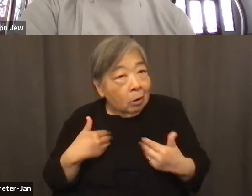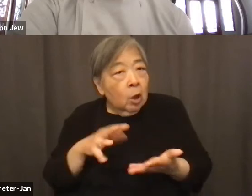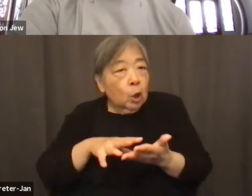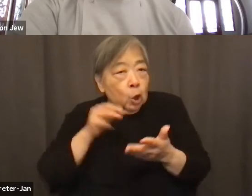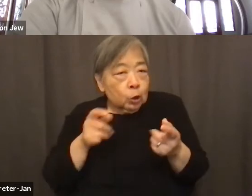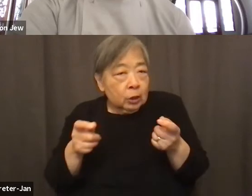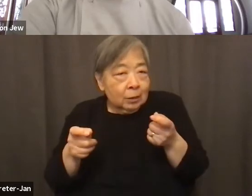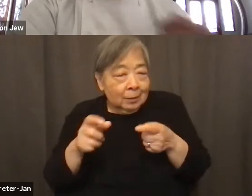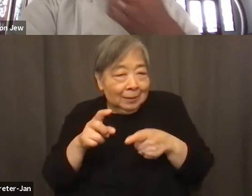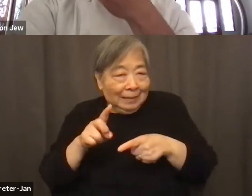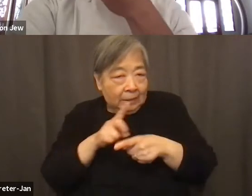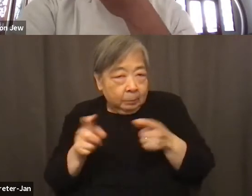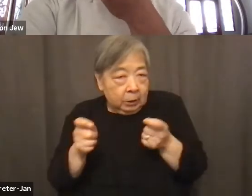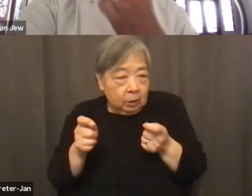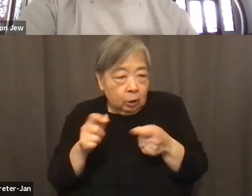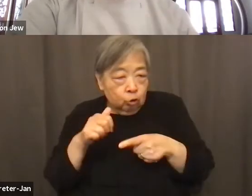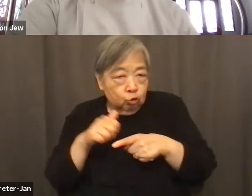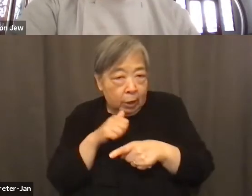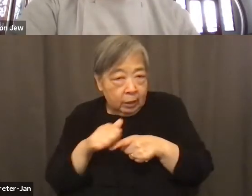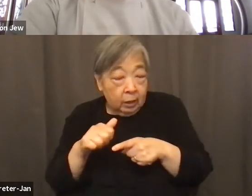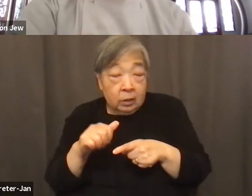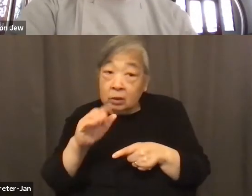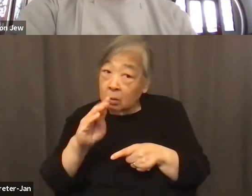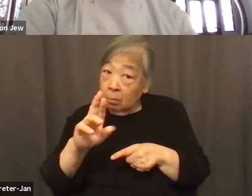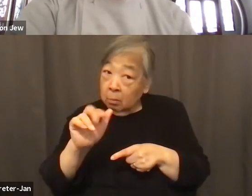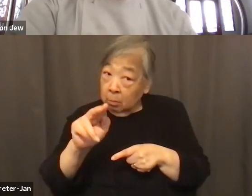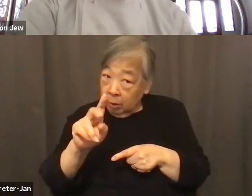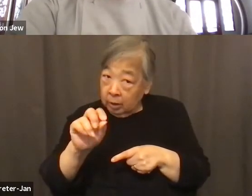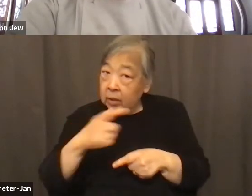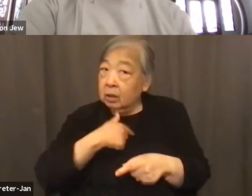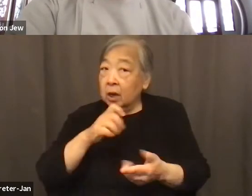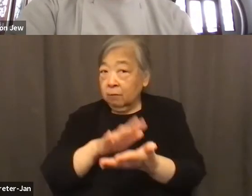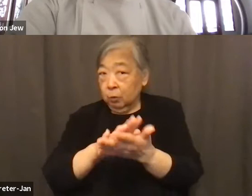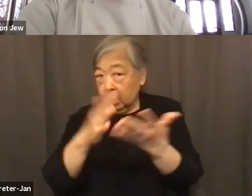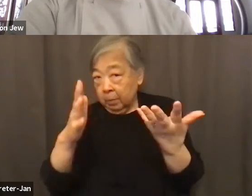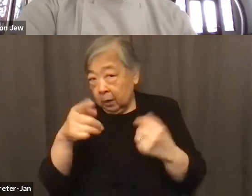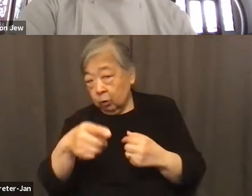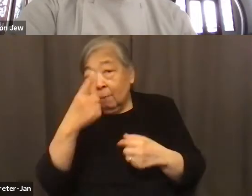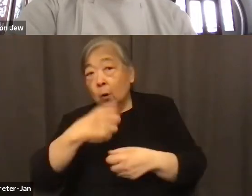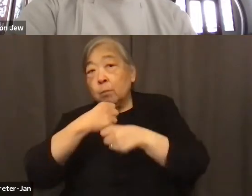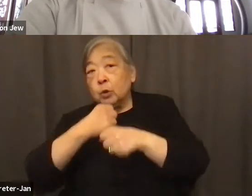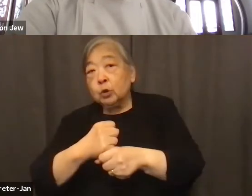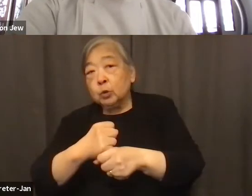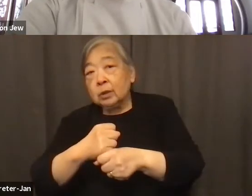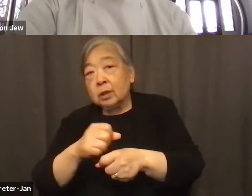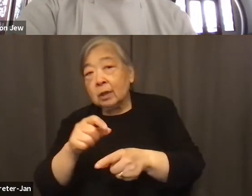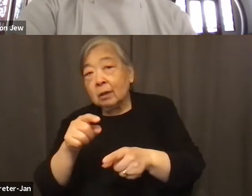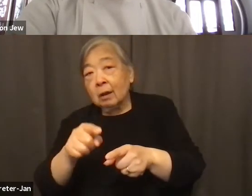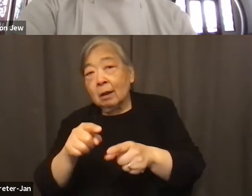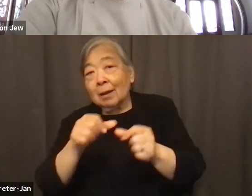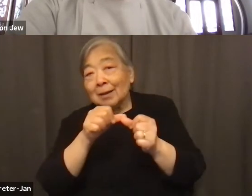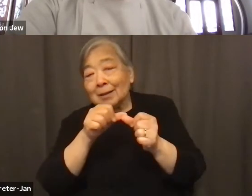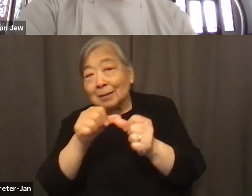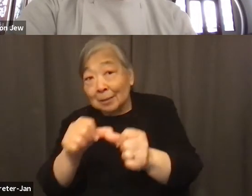very good. So I have to commend you, Brendan, for producing this type of continue to